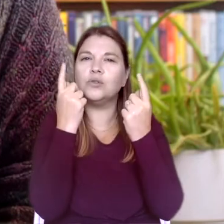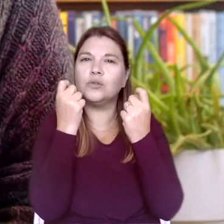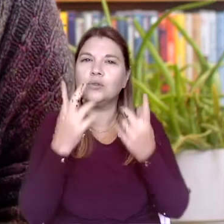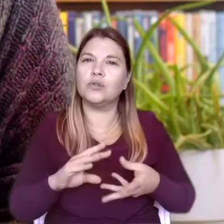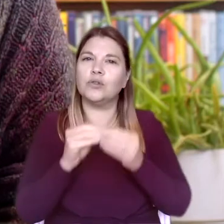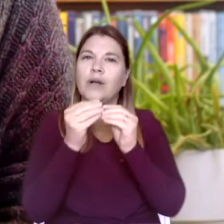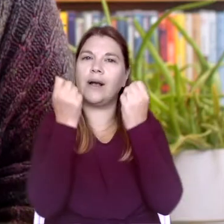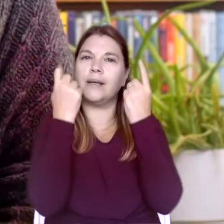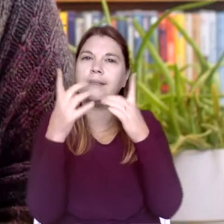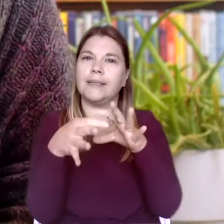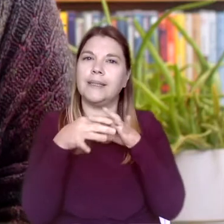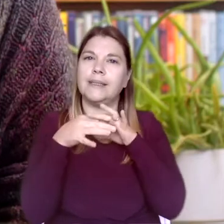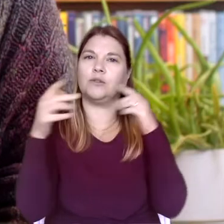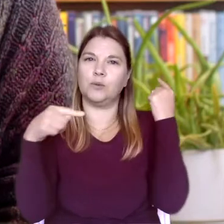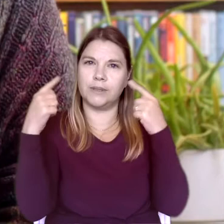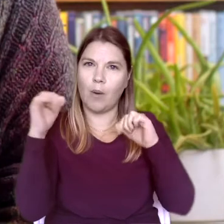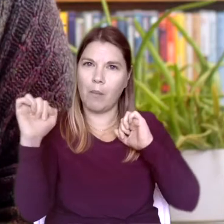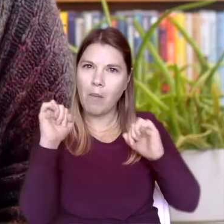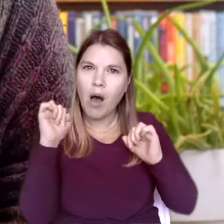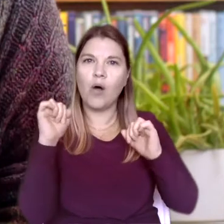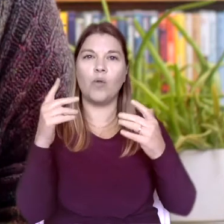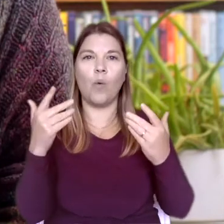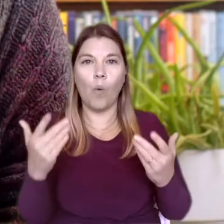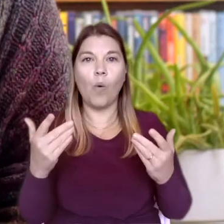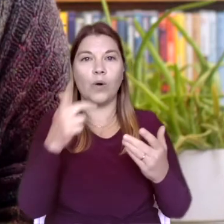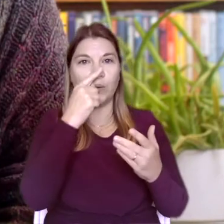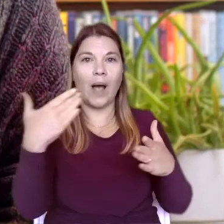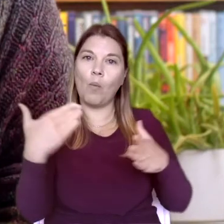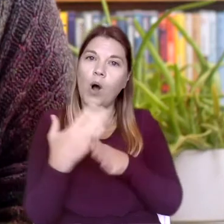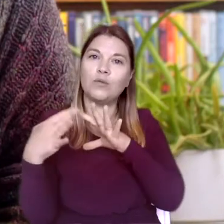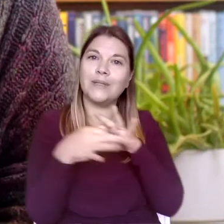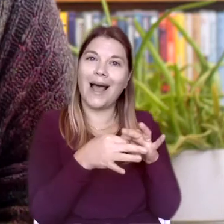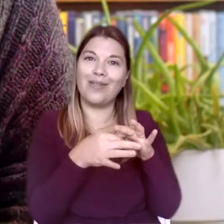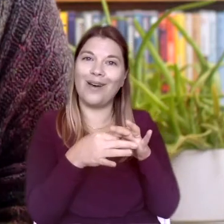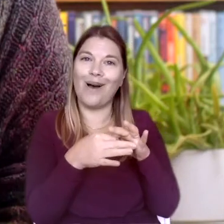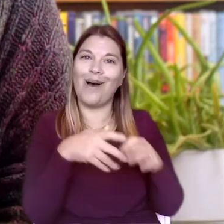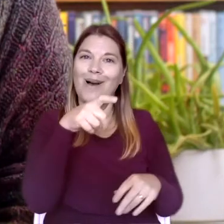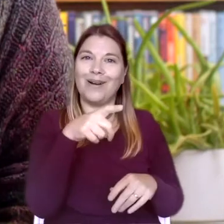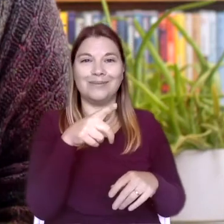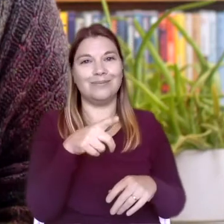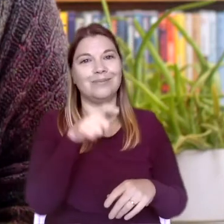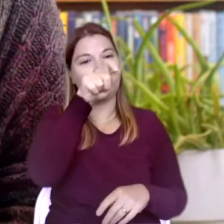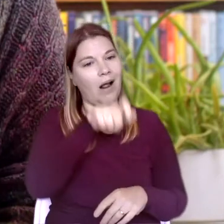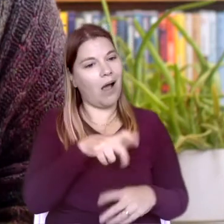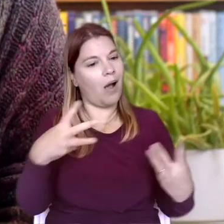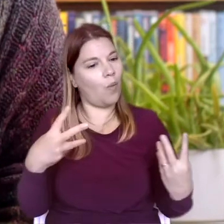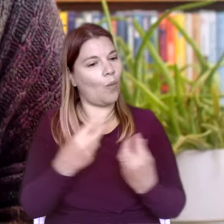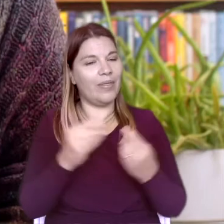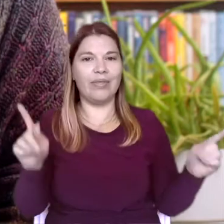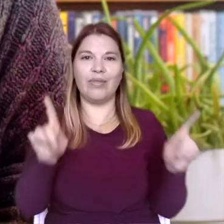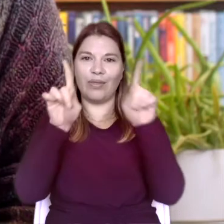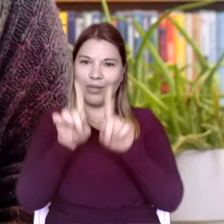or gather the items and play along with the person you are supporting, pausing the video when necessary to have a go yourself.